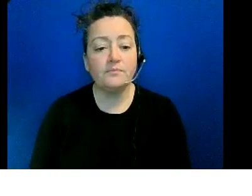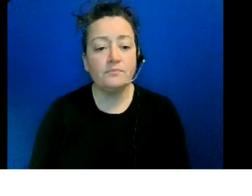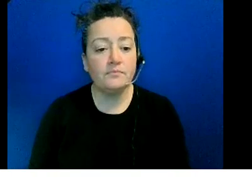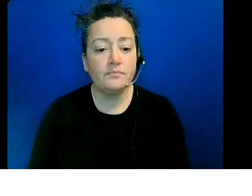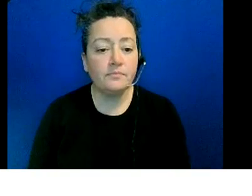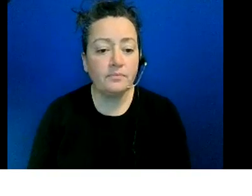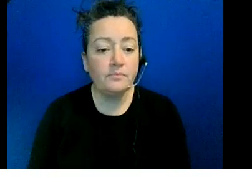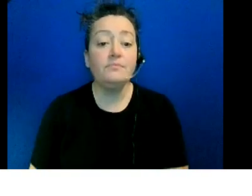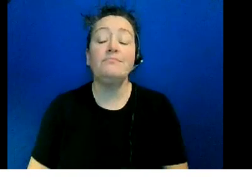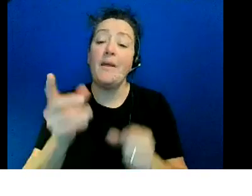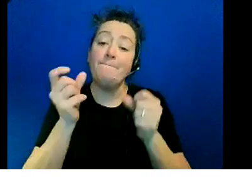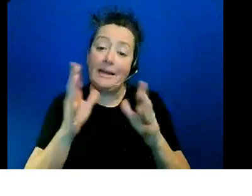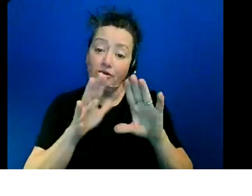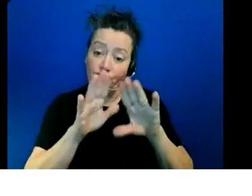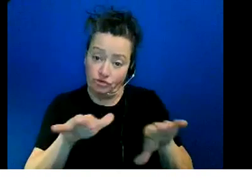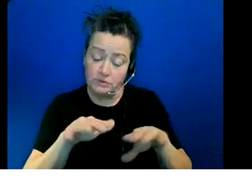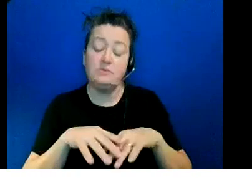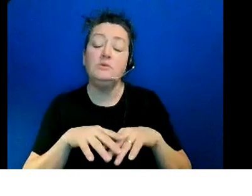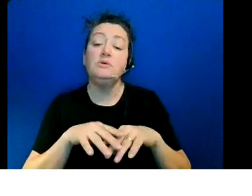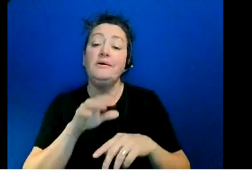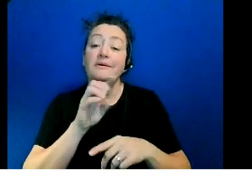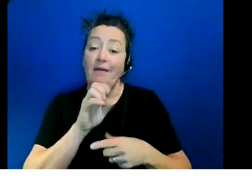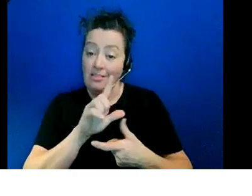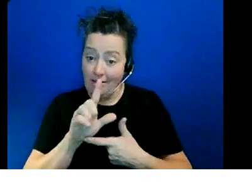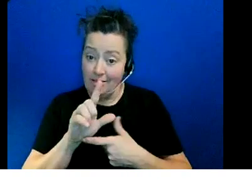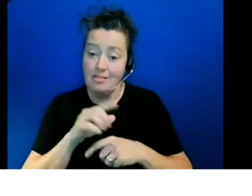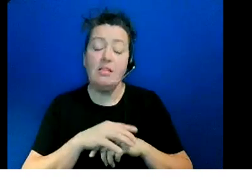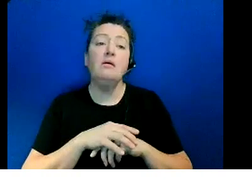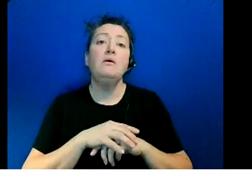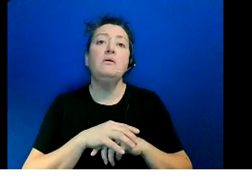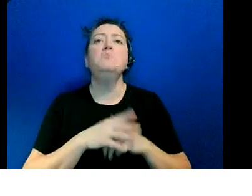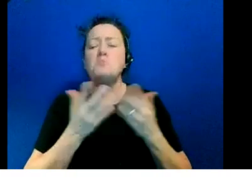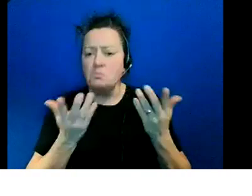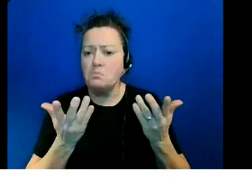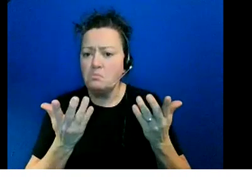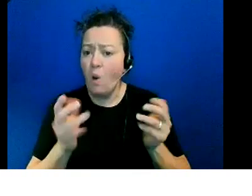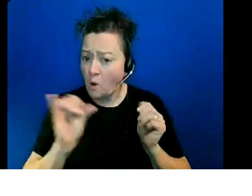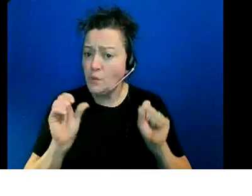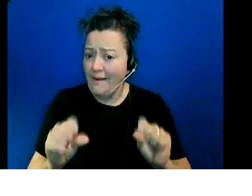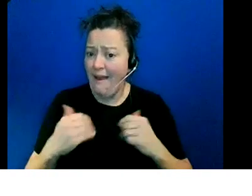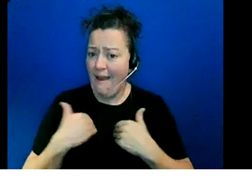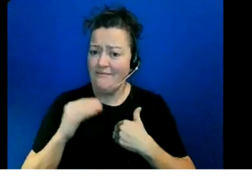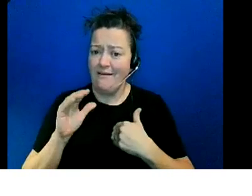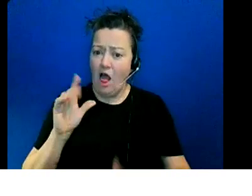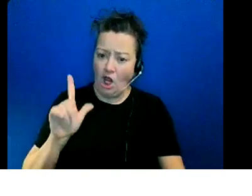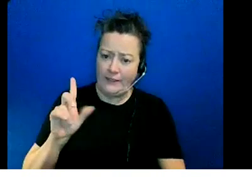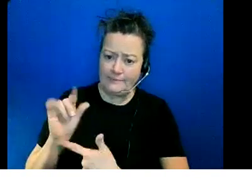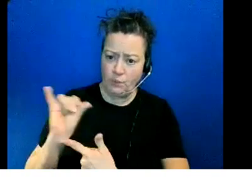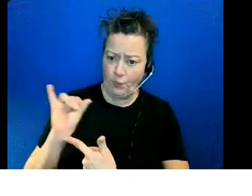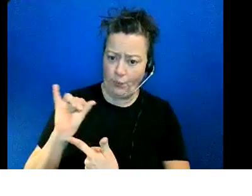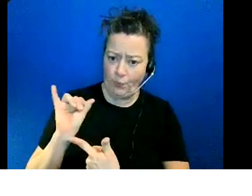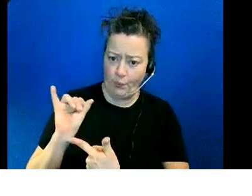english language learners sometimes of course some of them are going to have learning disabilities but since we don't really